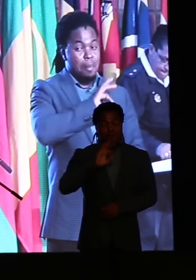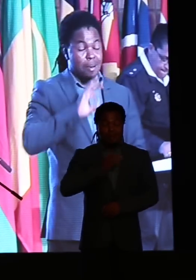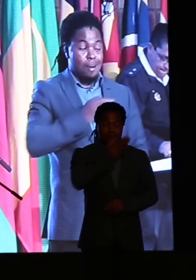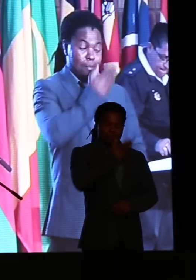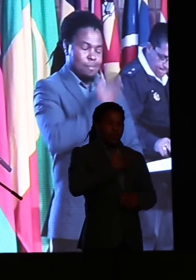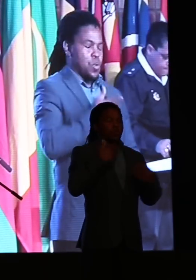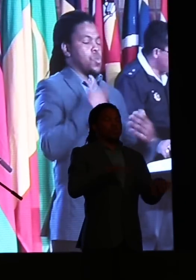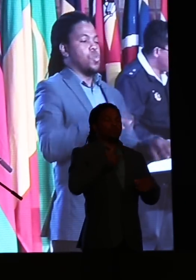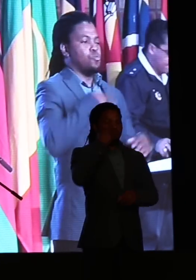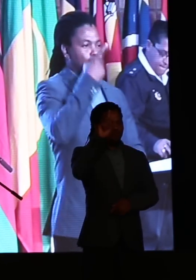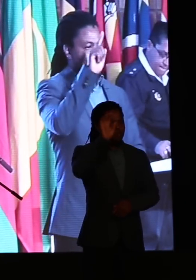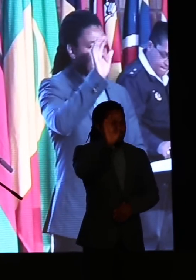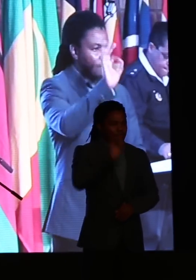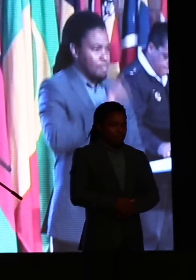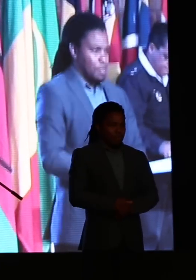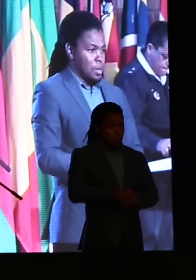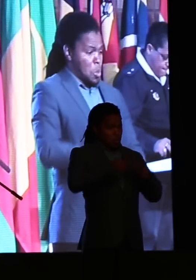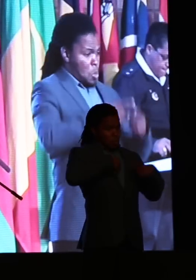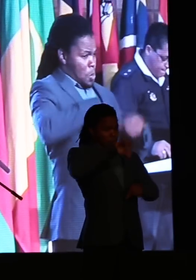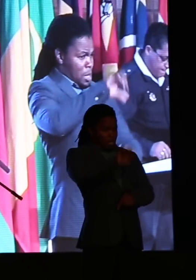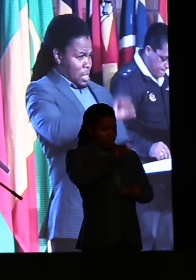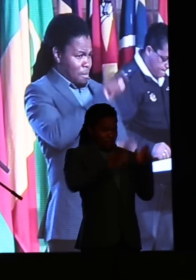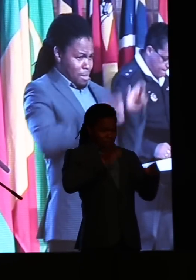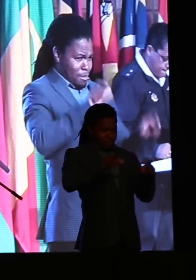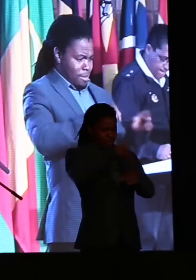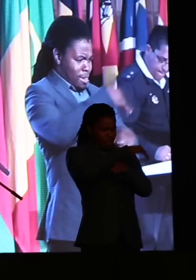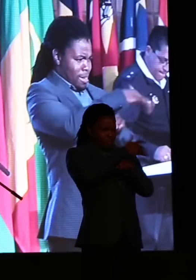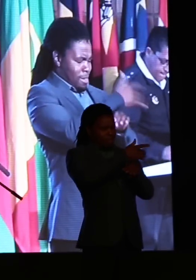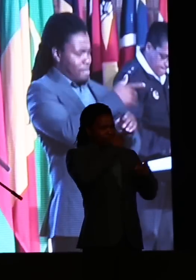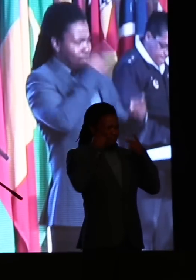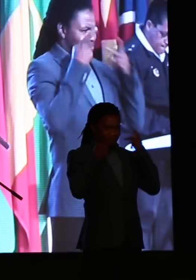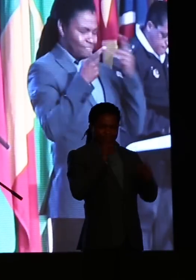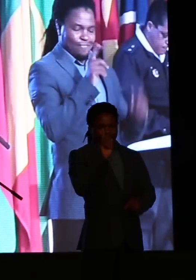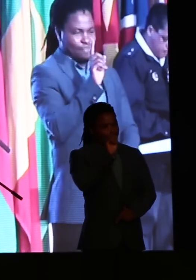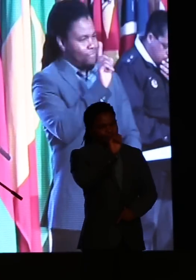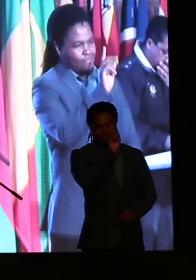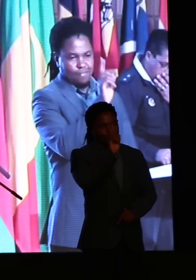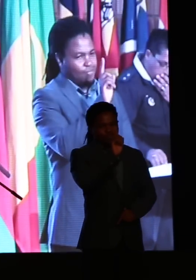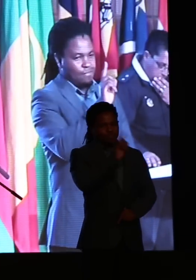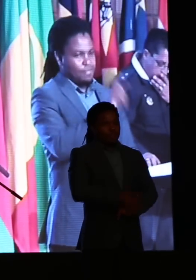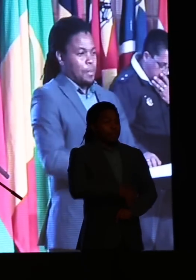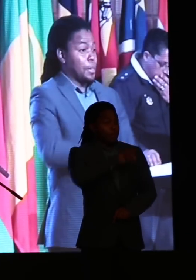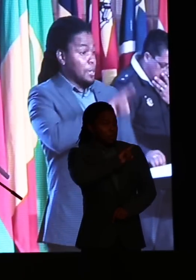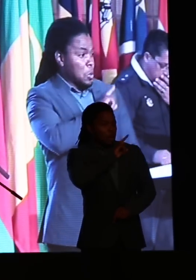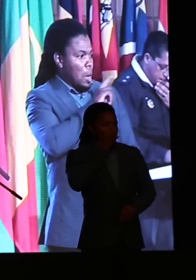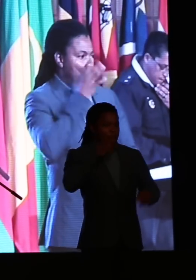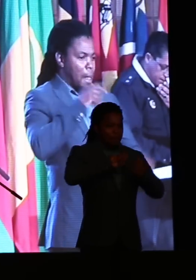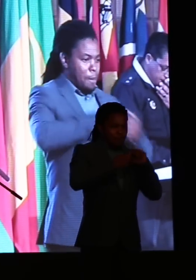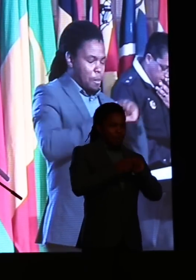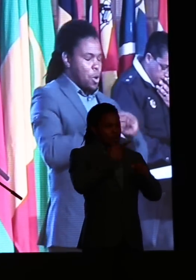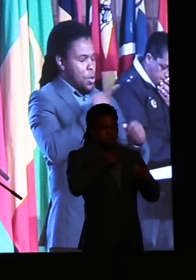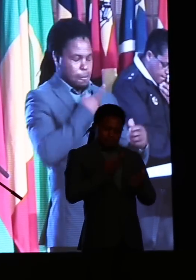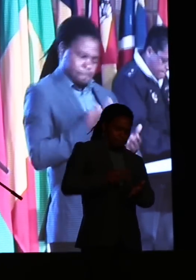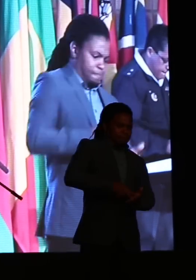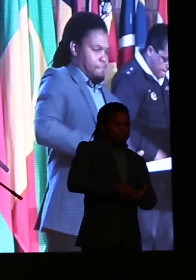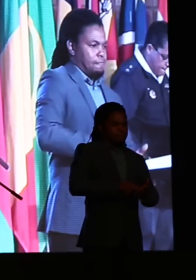that South Africans are not xenophobic. That is why they rose to the challenge in